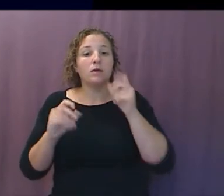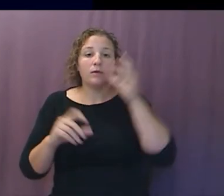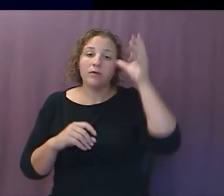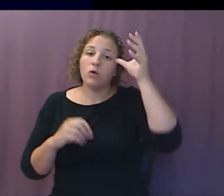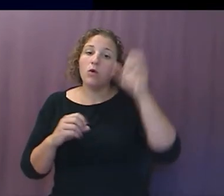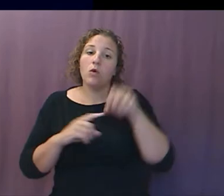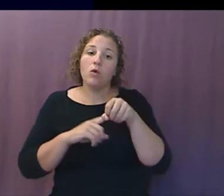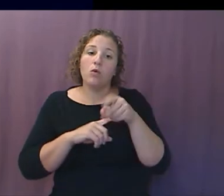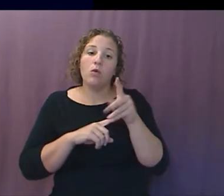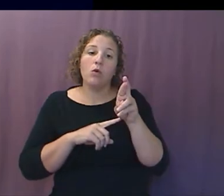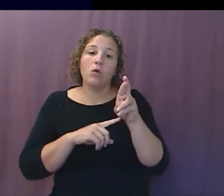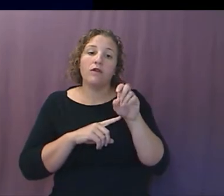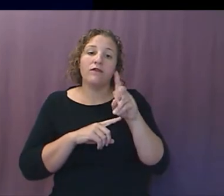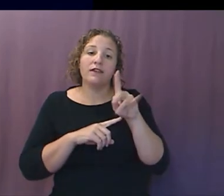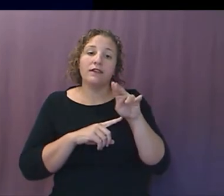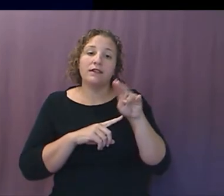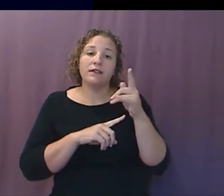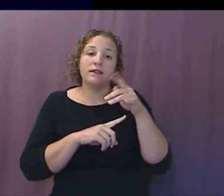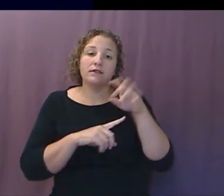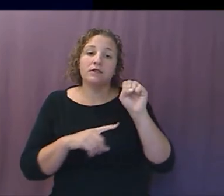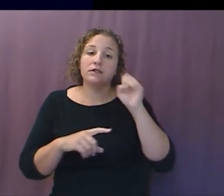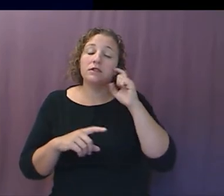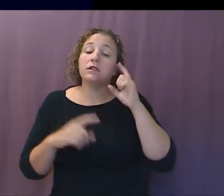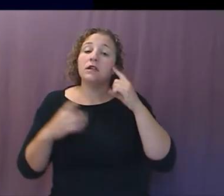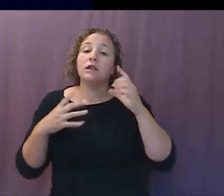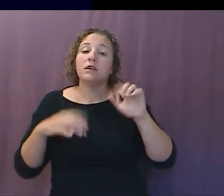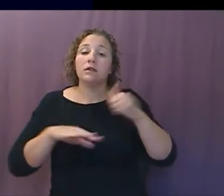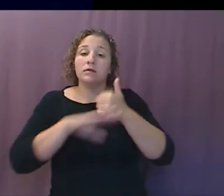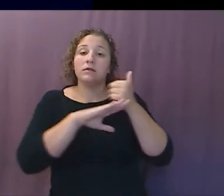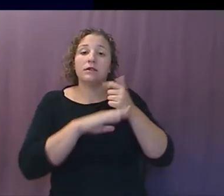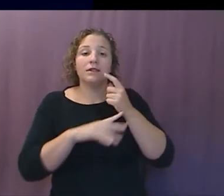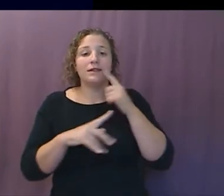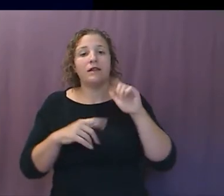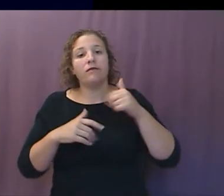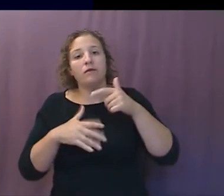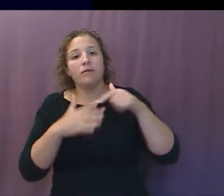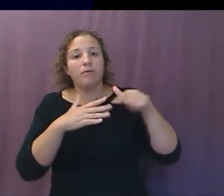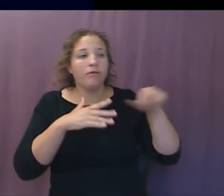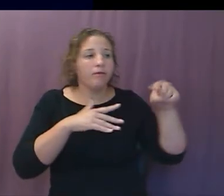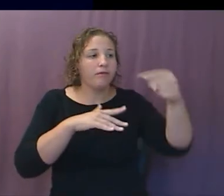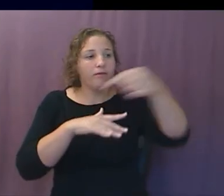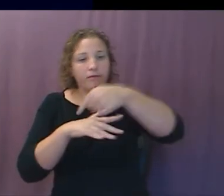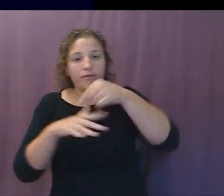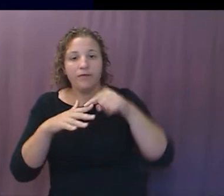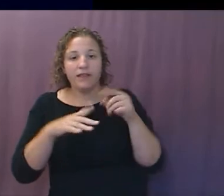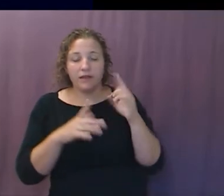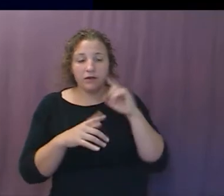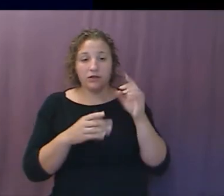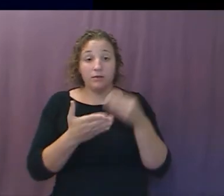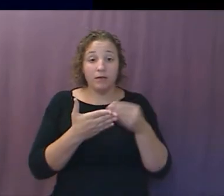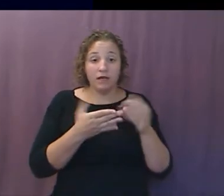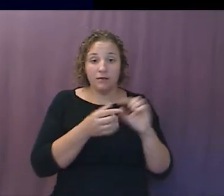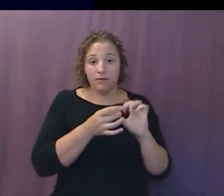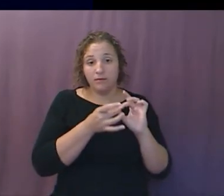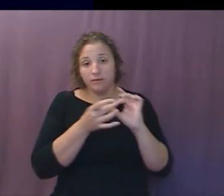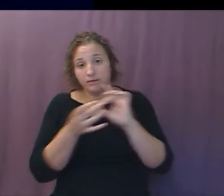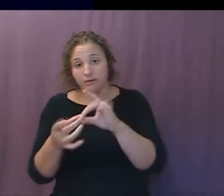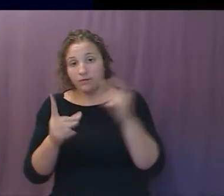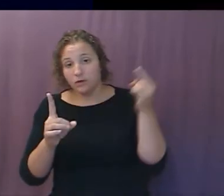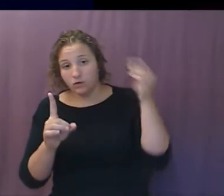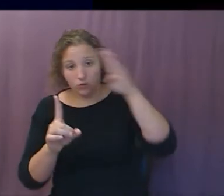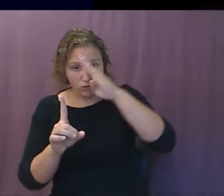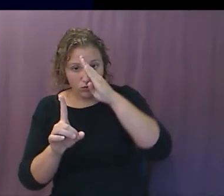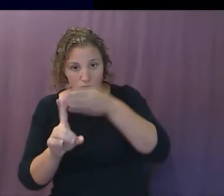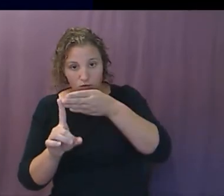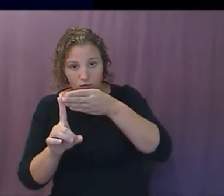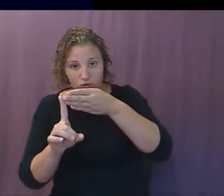sent, instead of a layer of bureaucracy and non-profits, it would be sent directly to these different entities who are caring for people who are in trouble